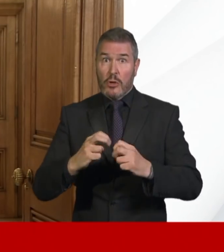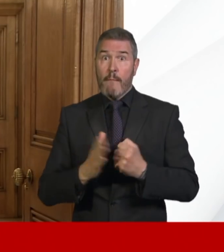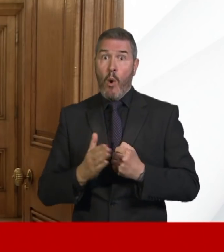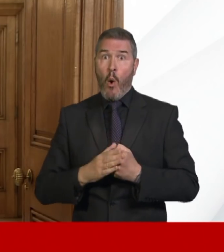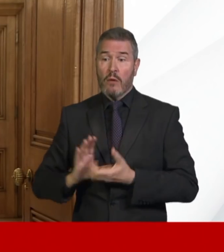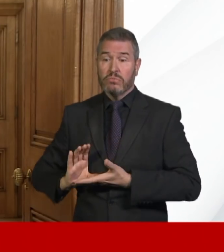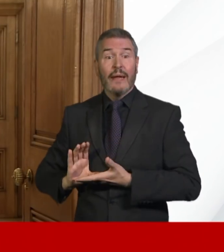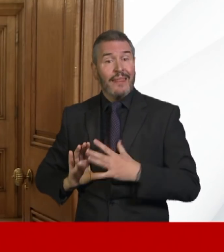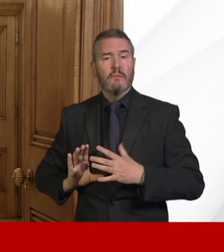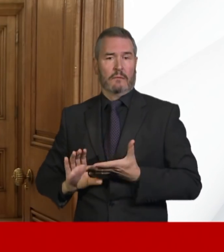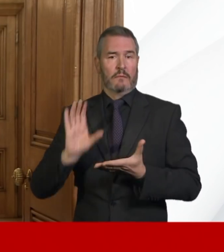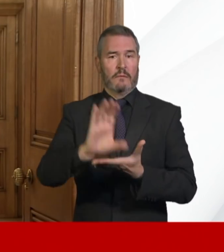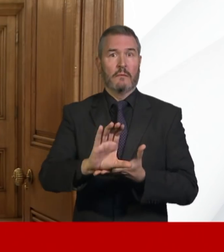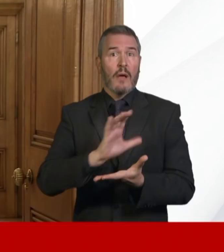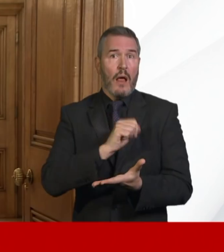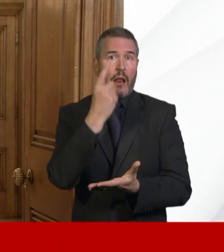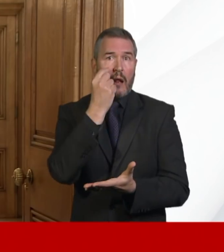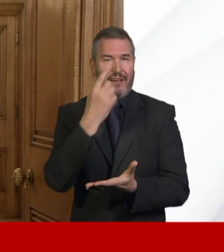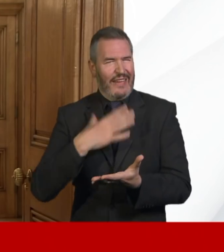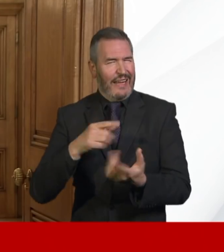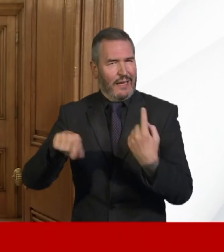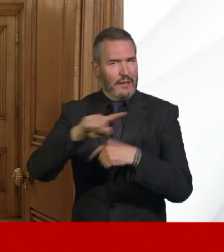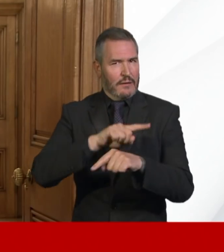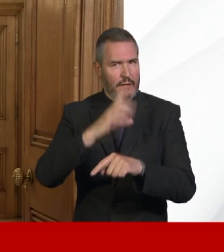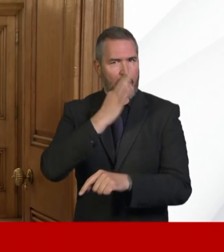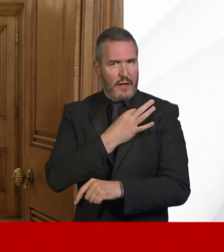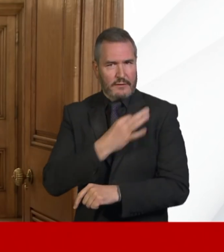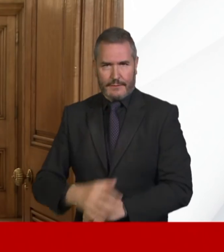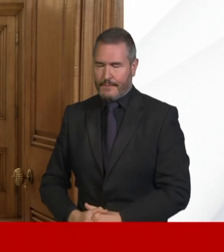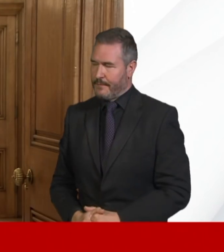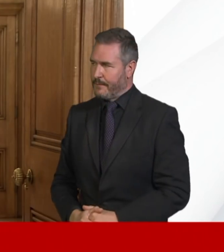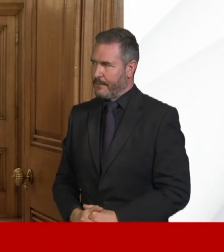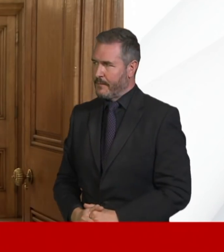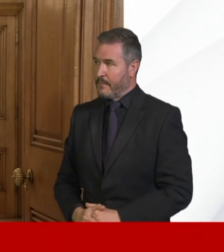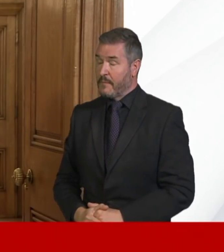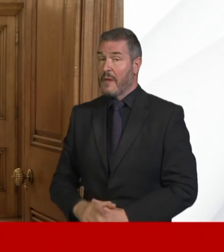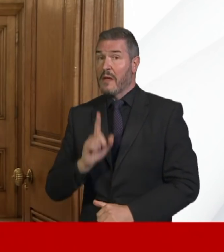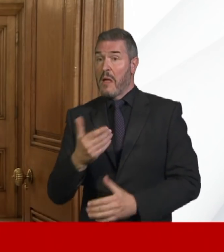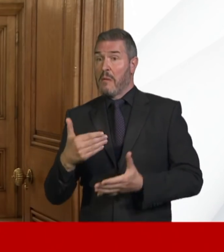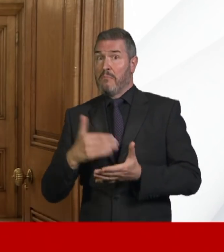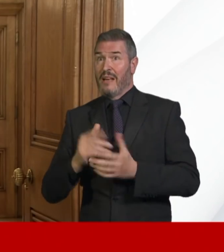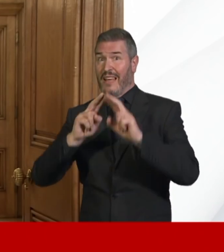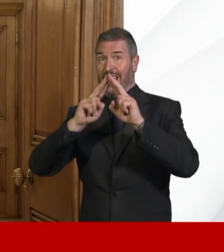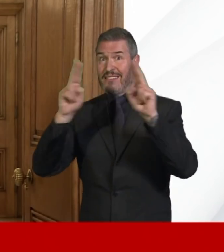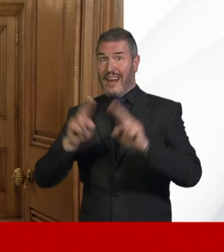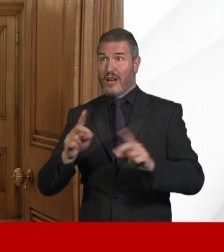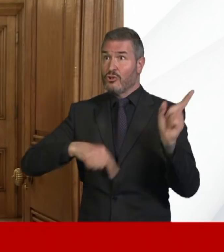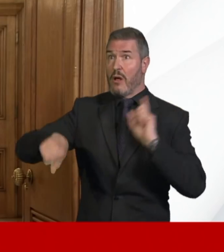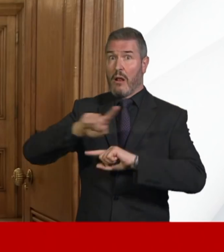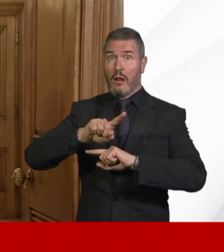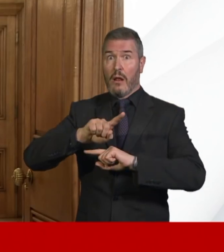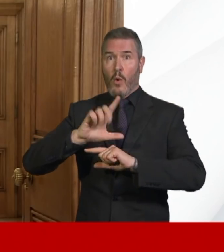of that very important mission if that's required. And there may be more steps that we can do as an international community